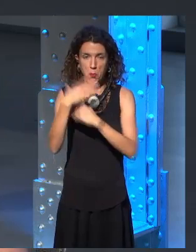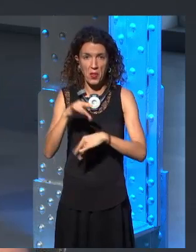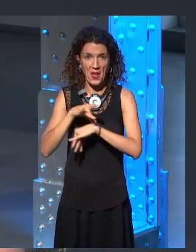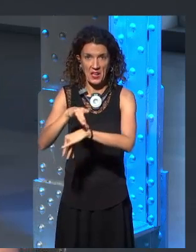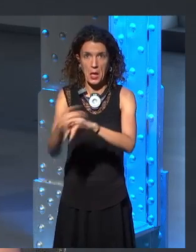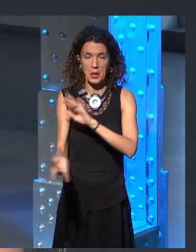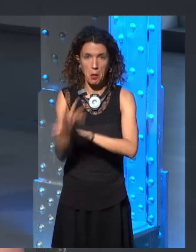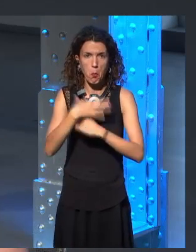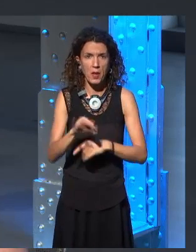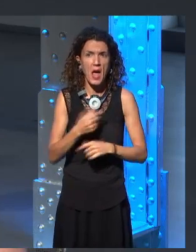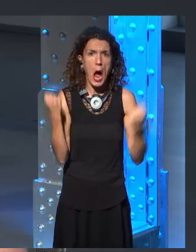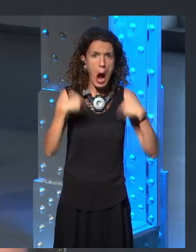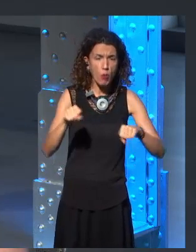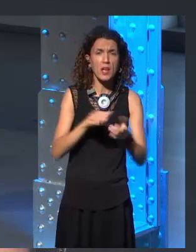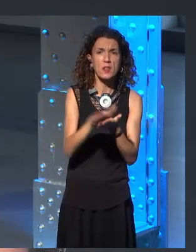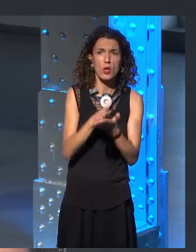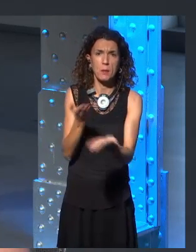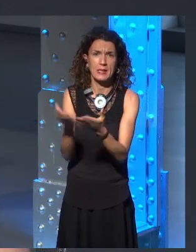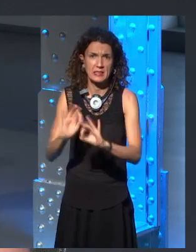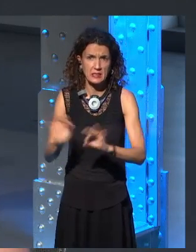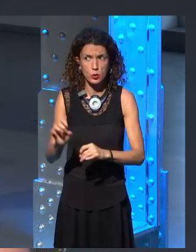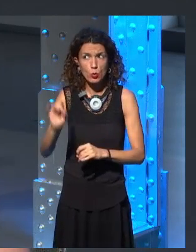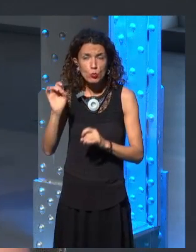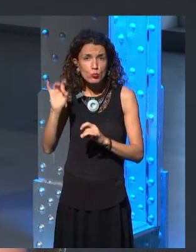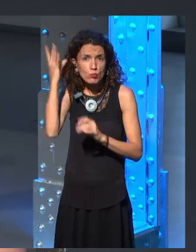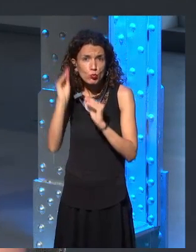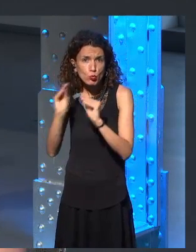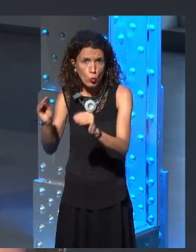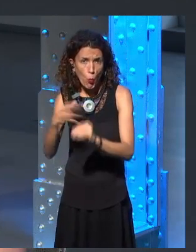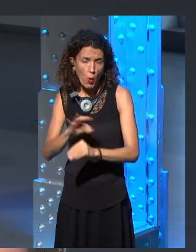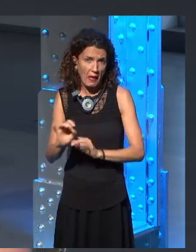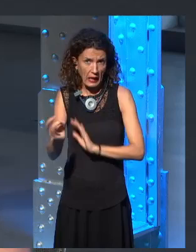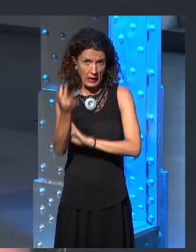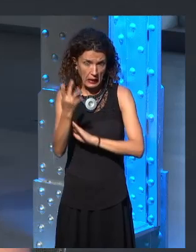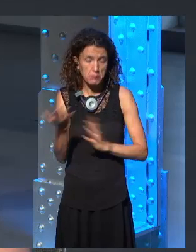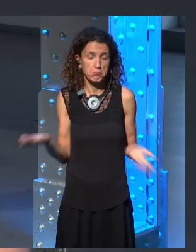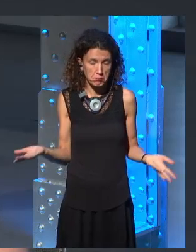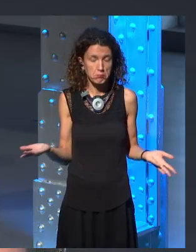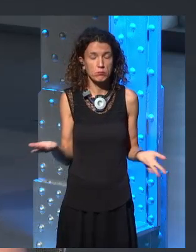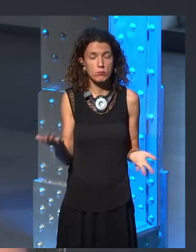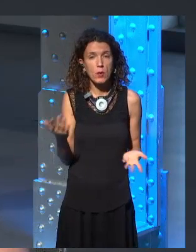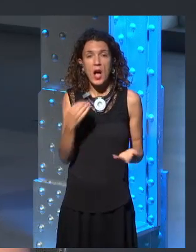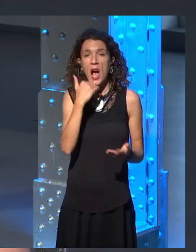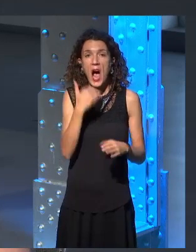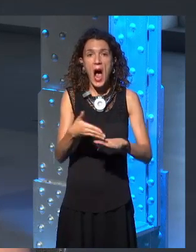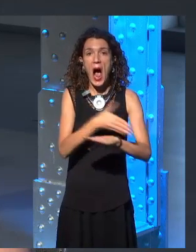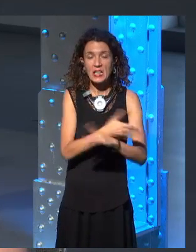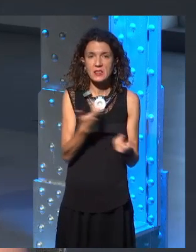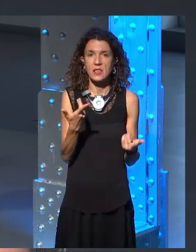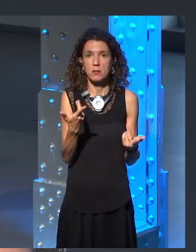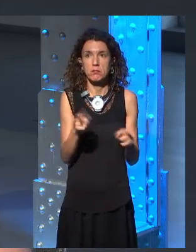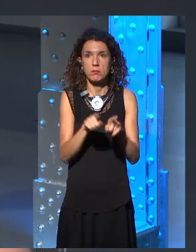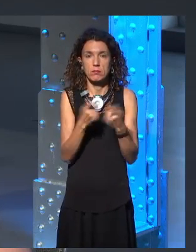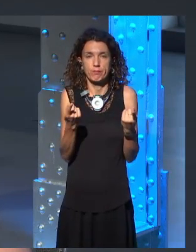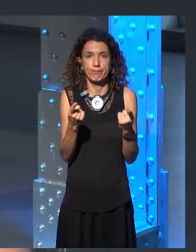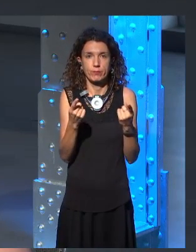materials. I just don't think there's been anything that has gotten quite so big before. And obviously, you know, it grew